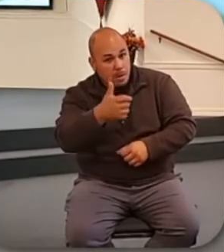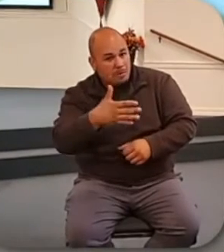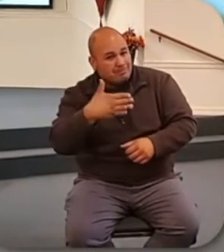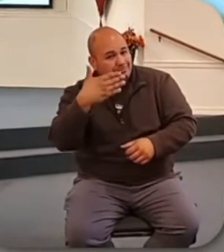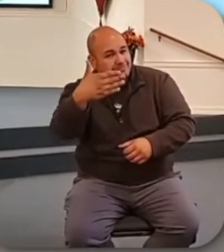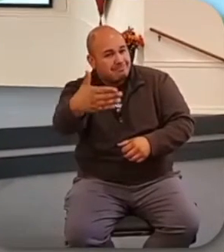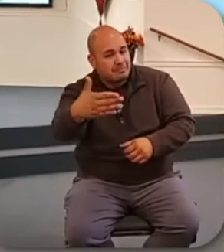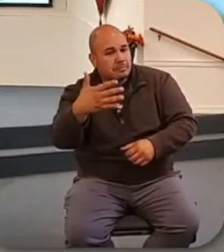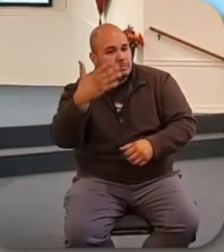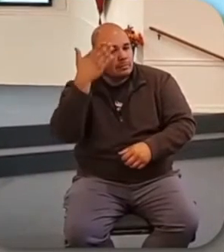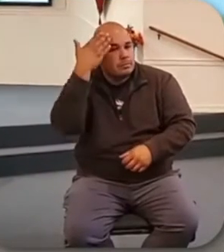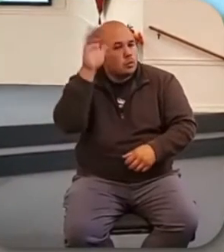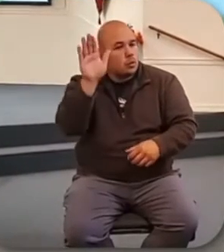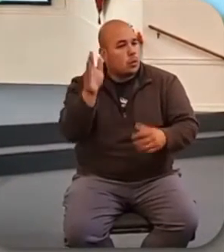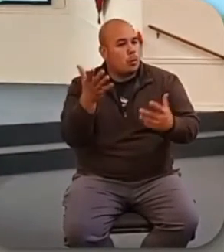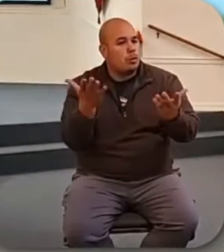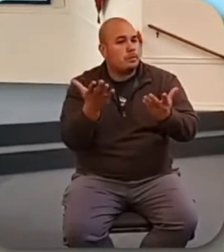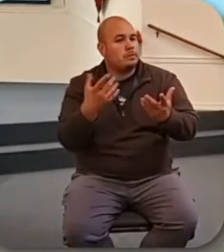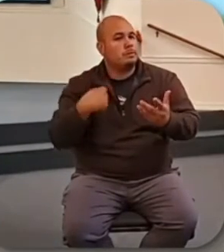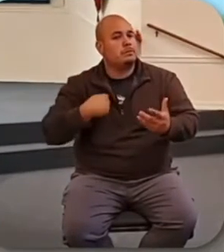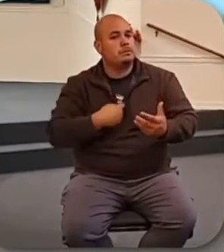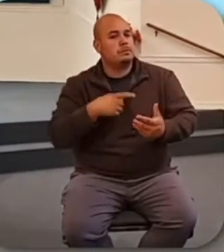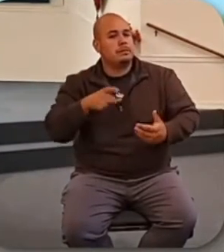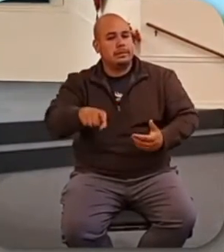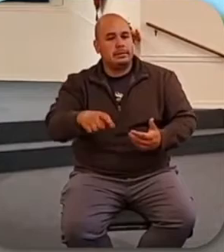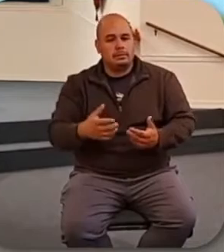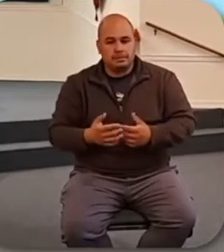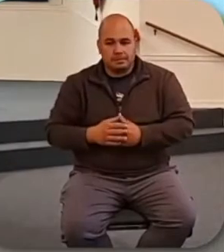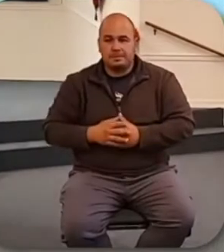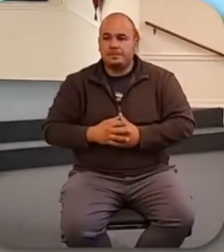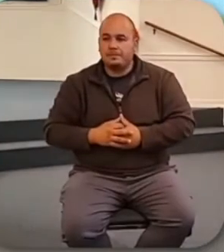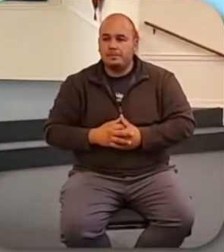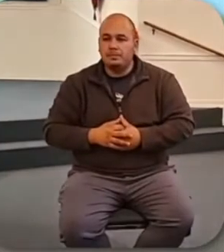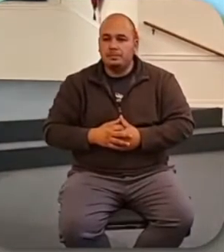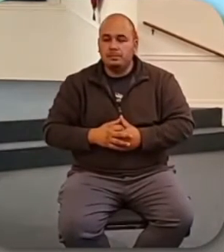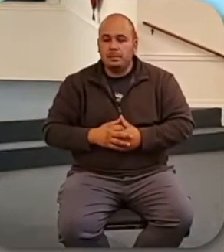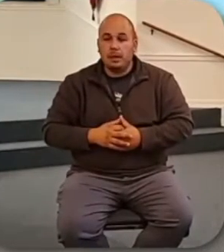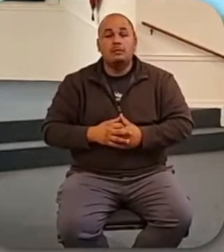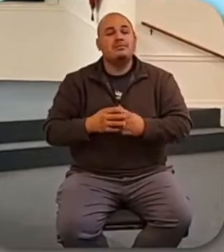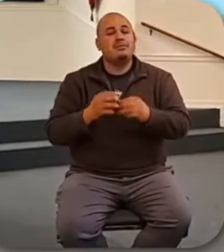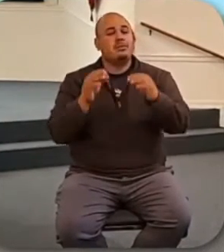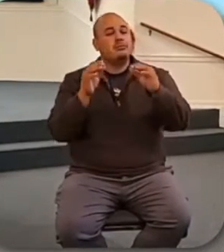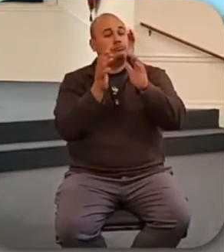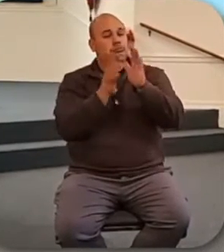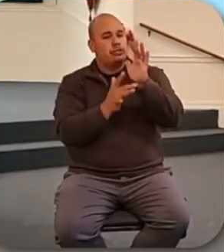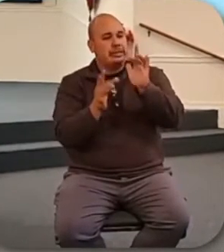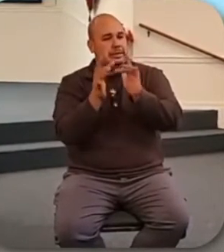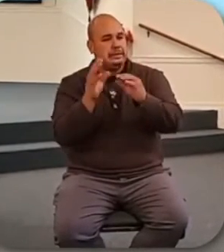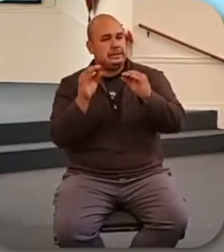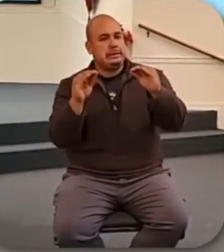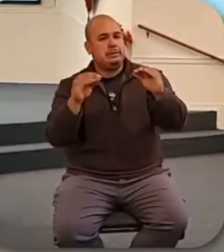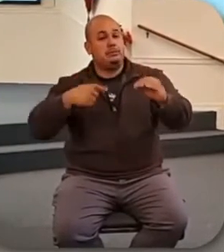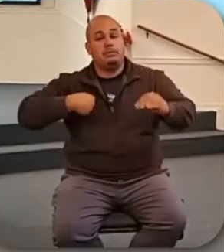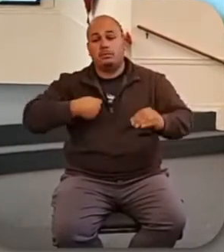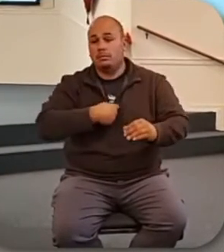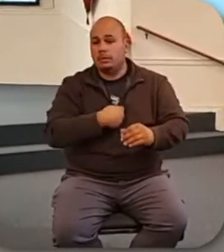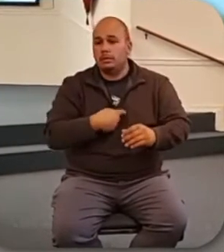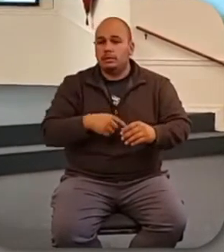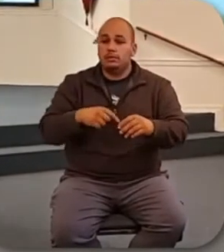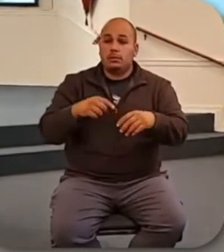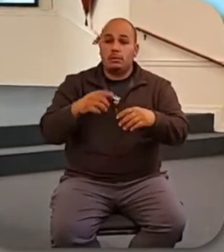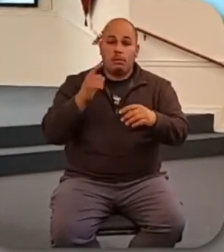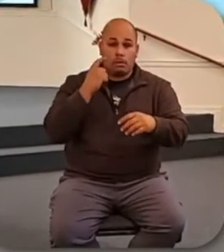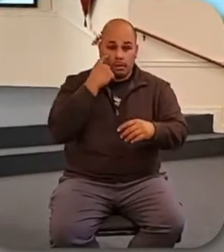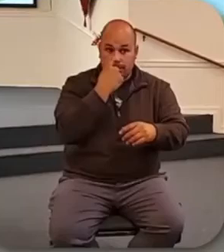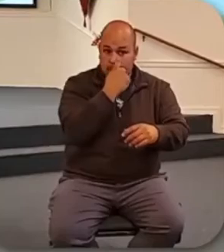And so Jesus teaches us to set our eyes on God and to run after the things of his kingdom and not to